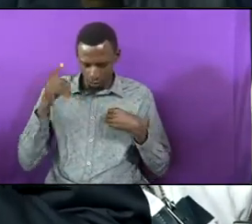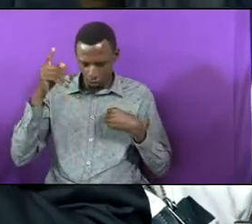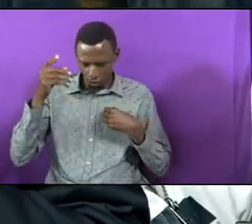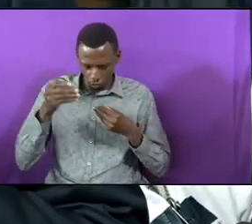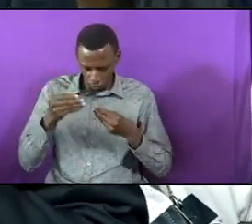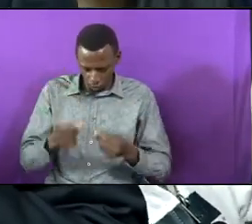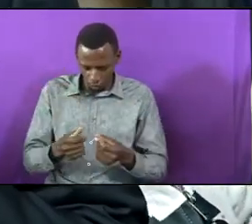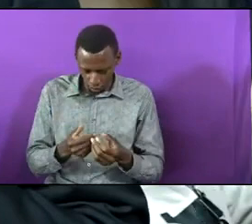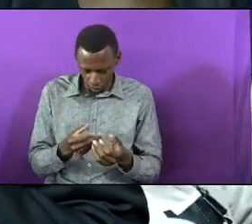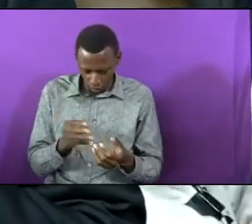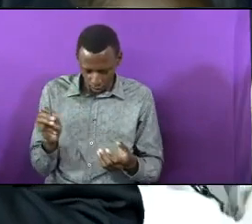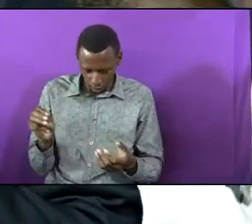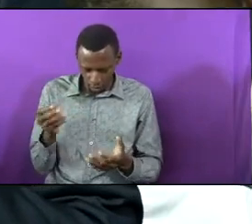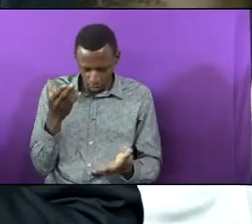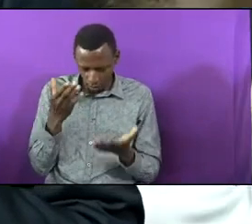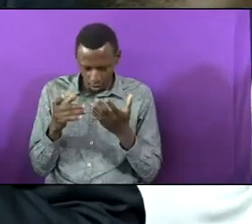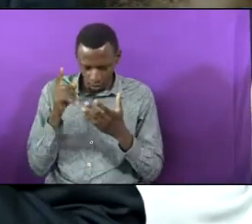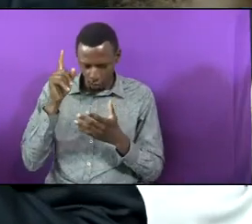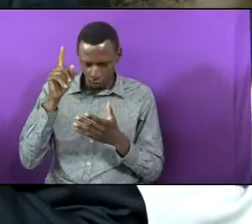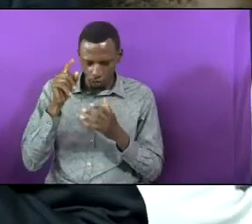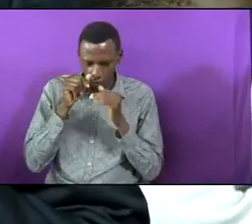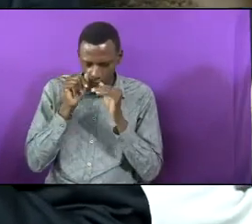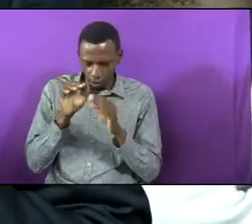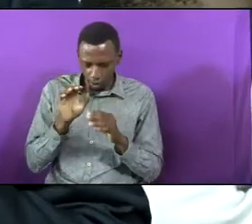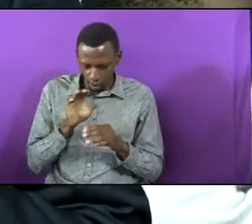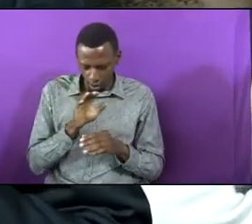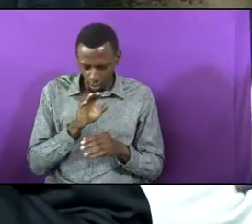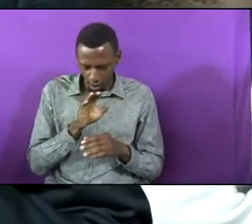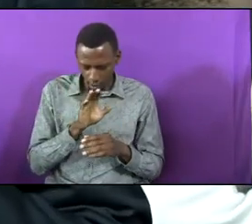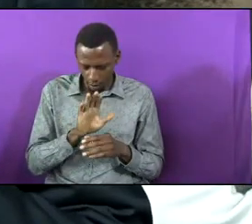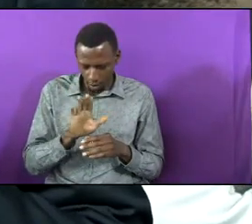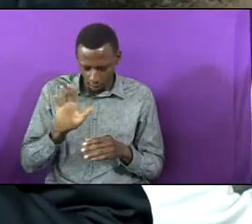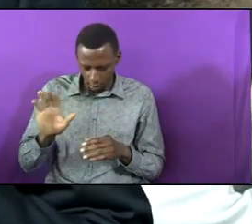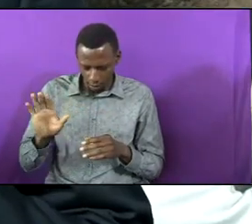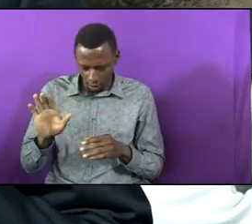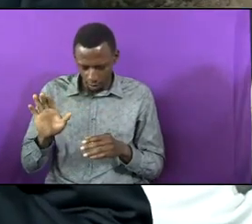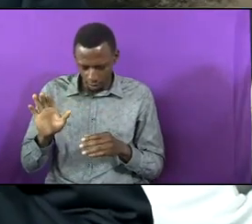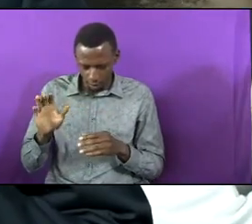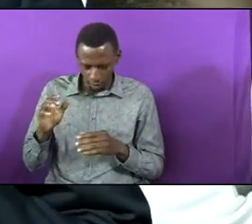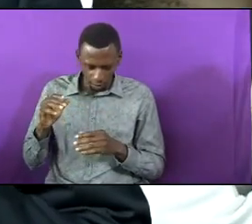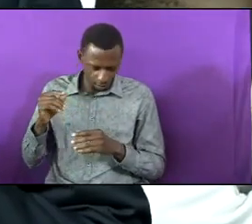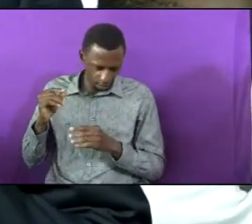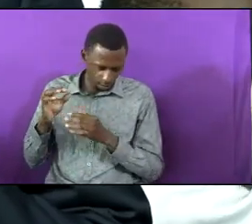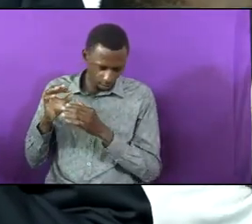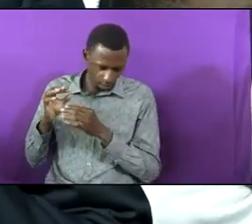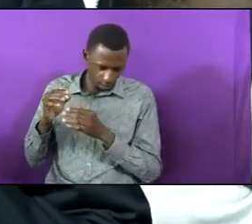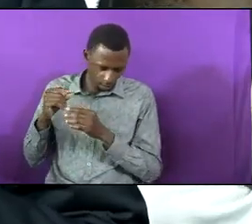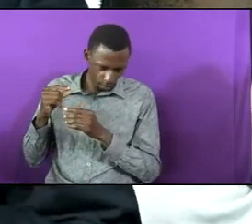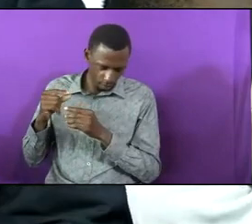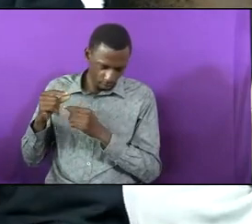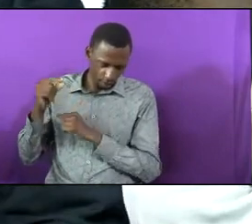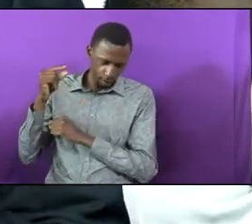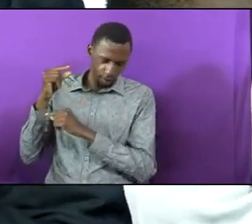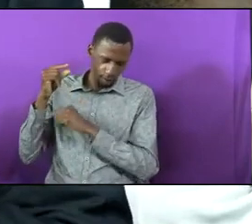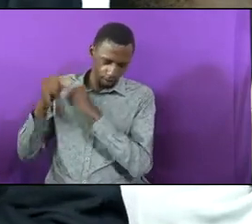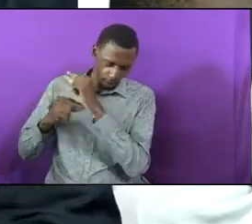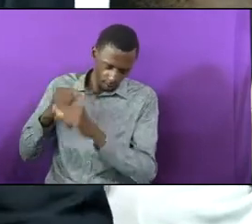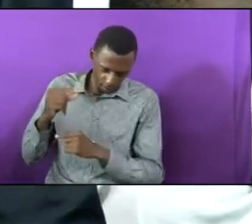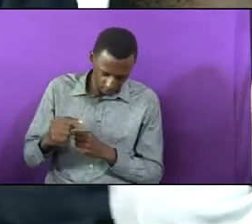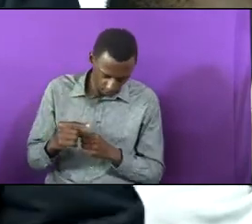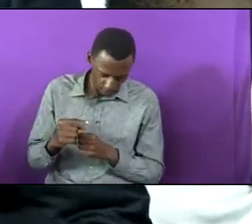May you bless their generations. Father, we also pray to thank you for the ladies that are here